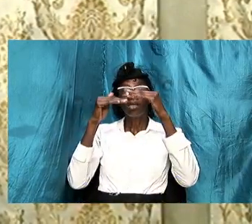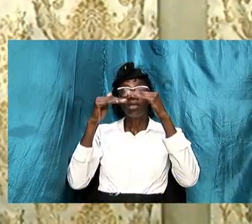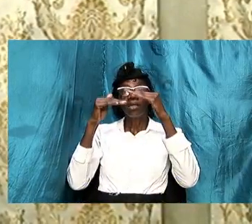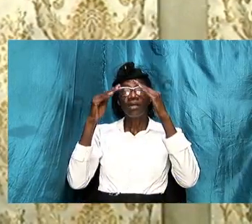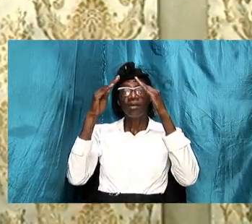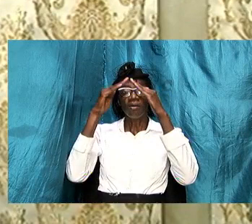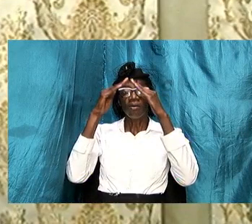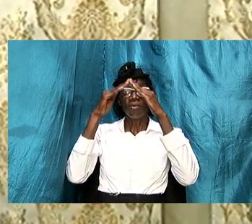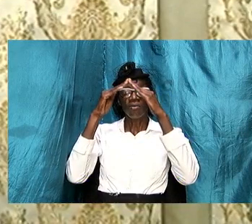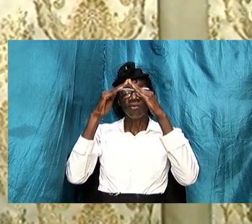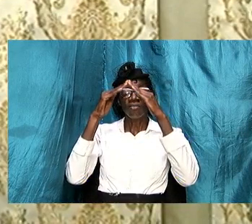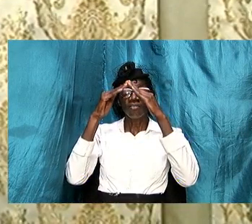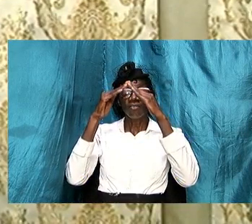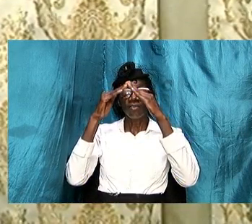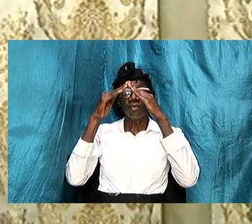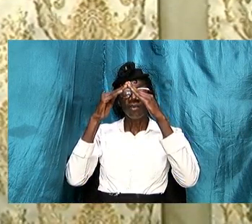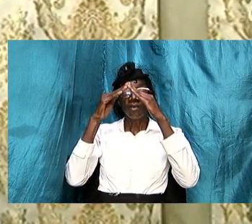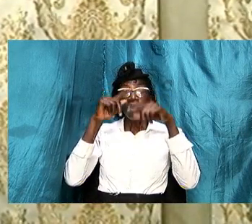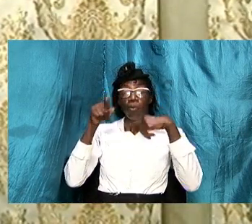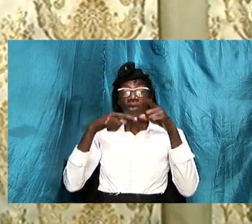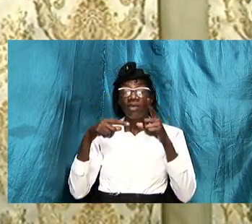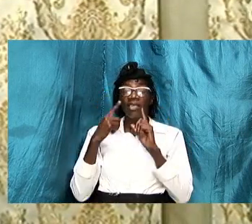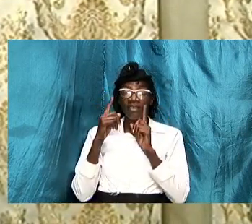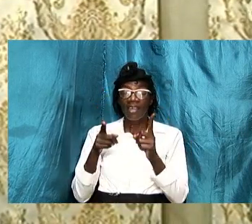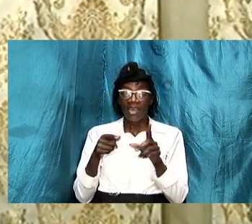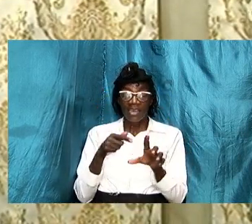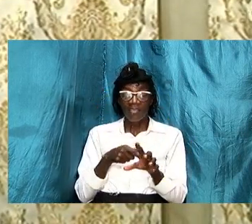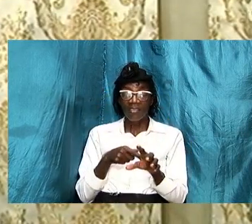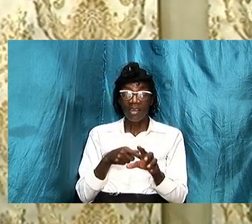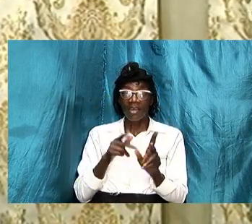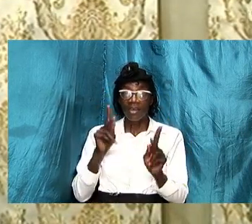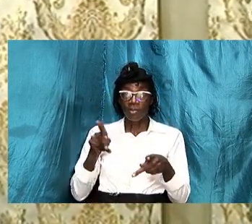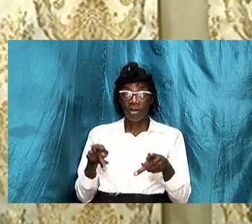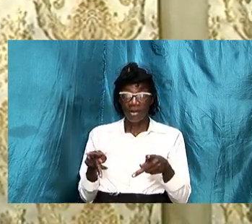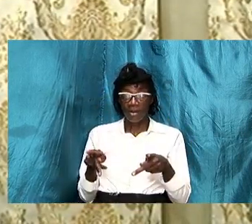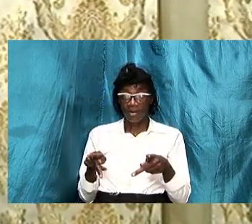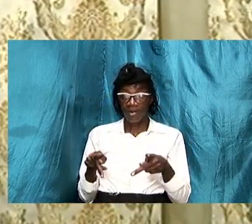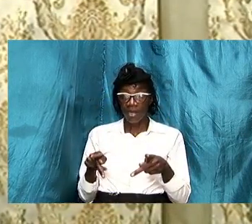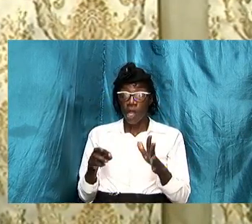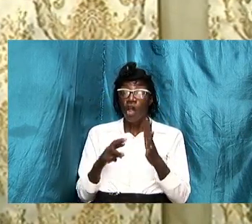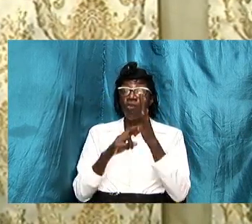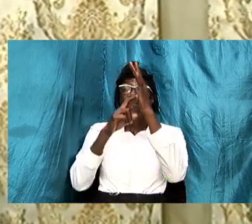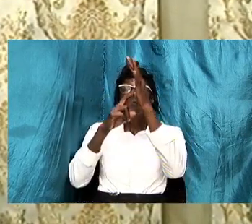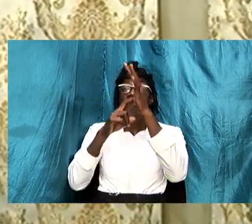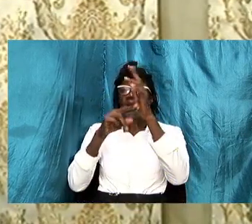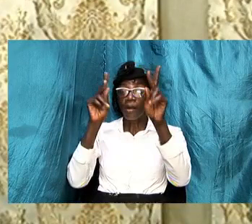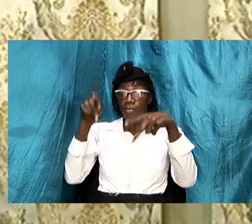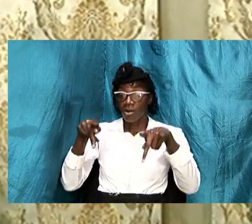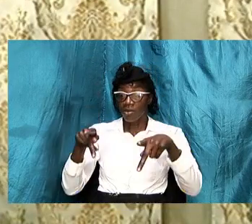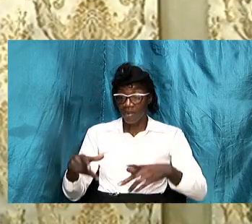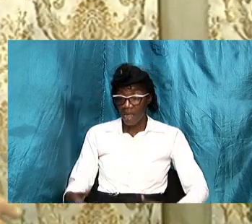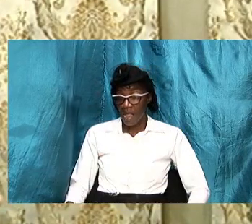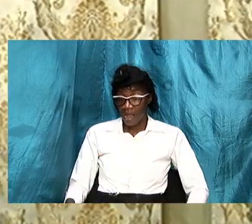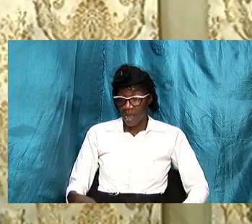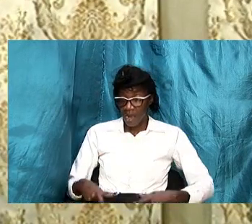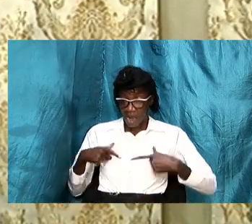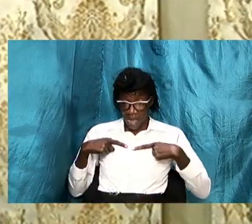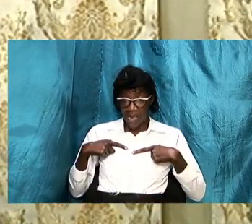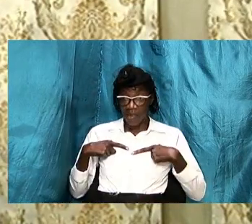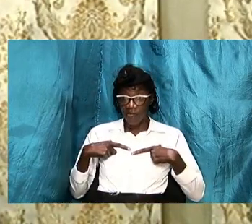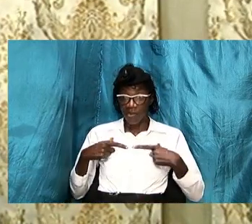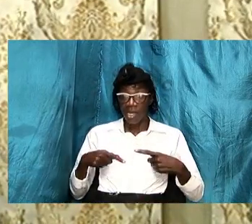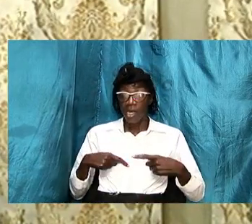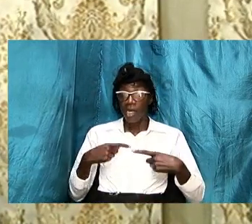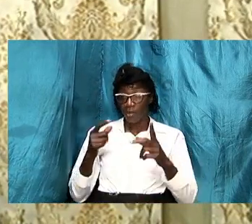said at the start that the house can reflect a person's individual life it can reflect a physical house it can